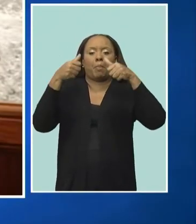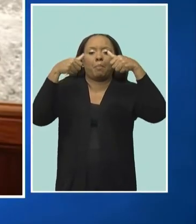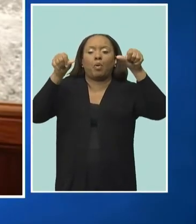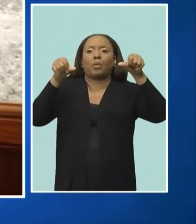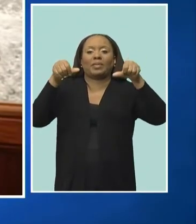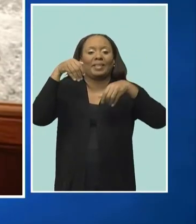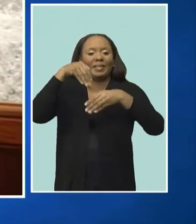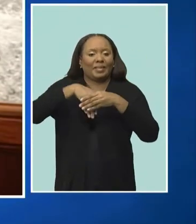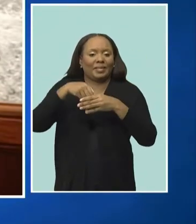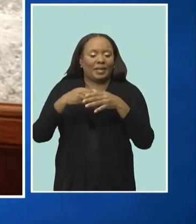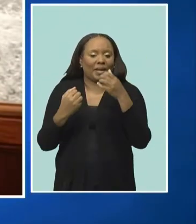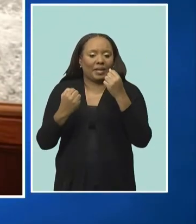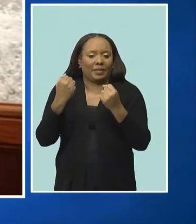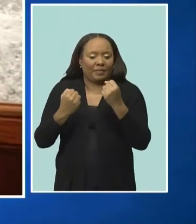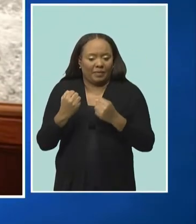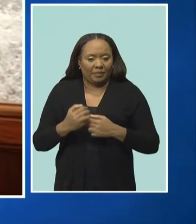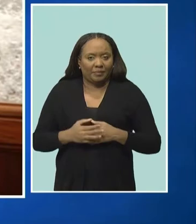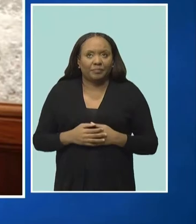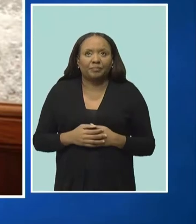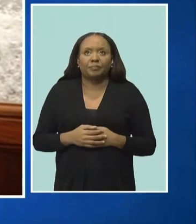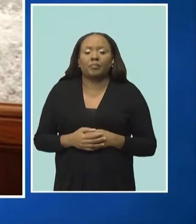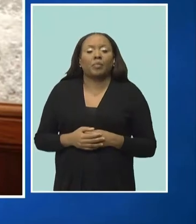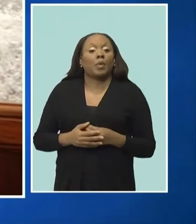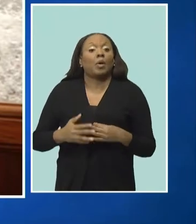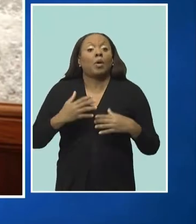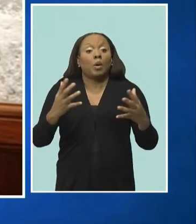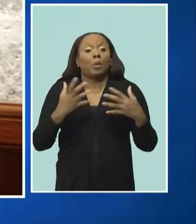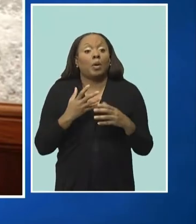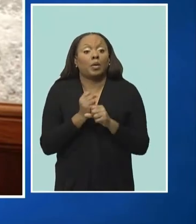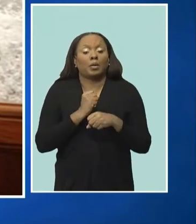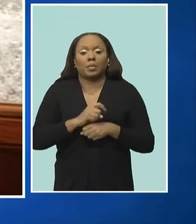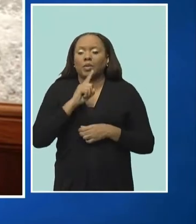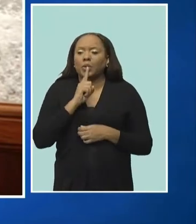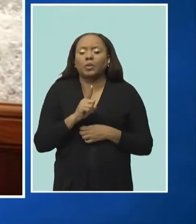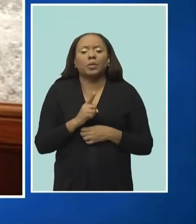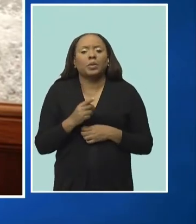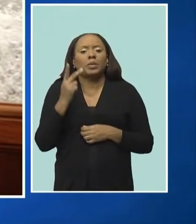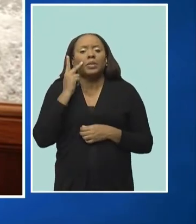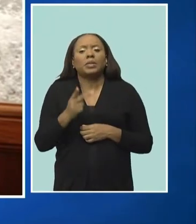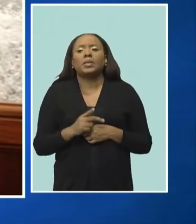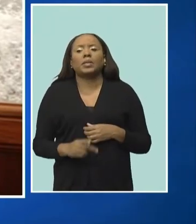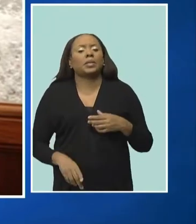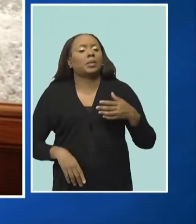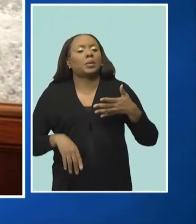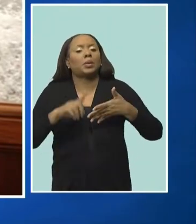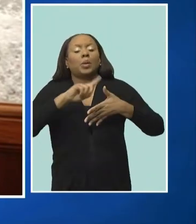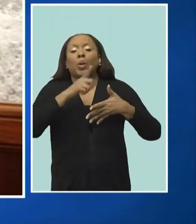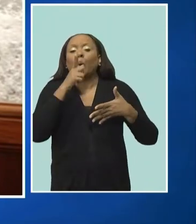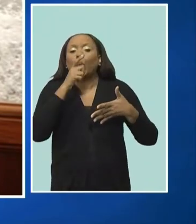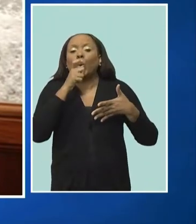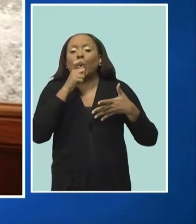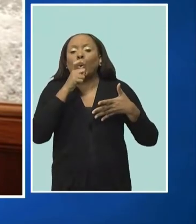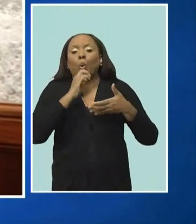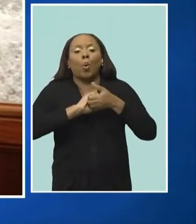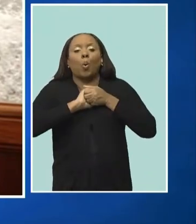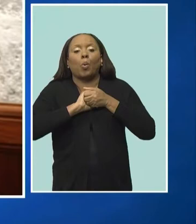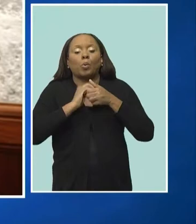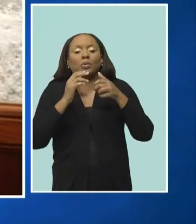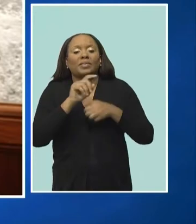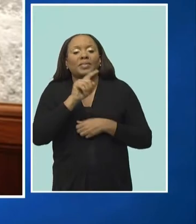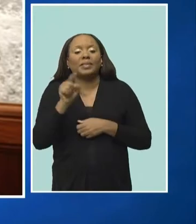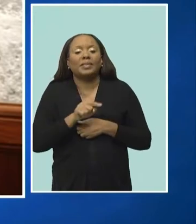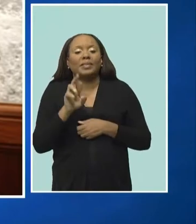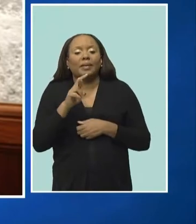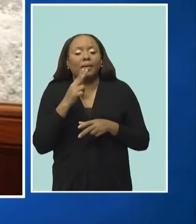vehicle that there is prominently displayed who is the owner, who is the insurance company, and the contact